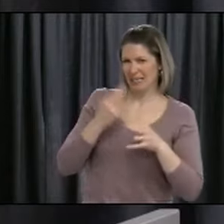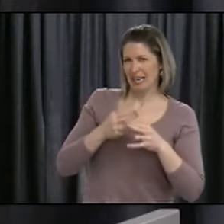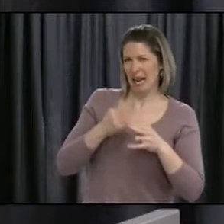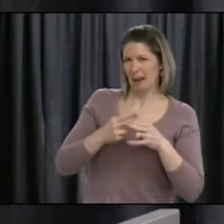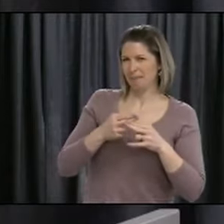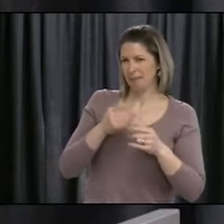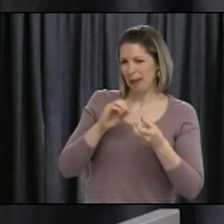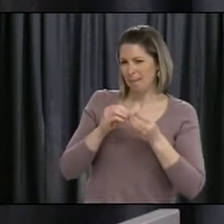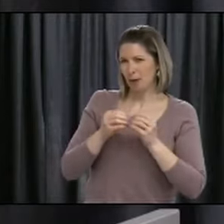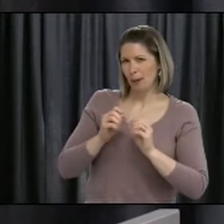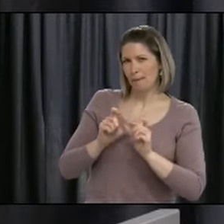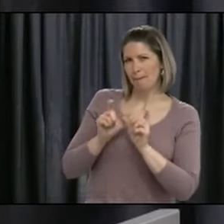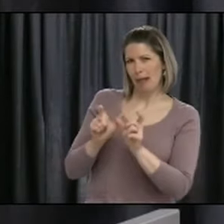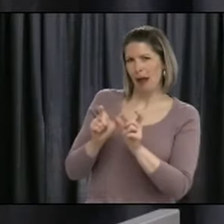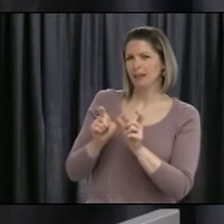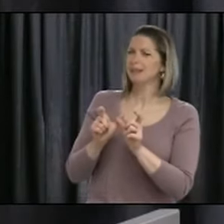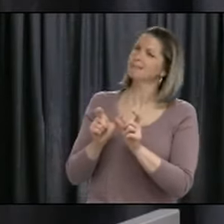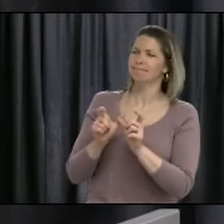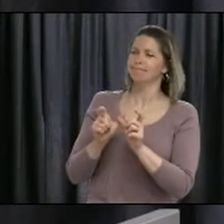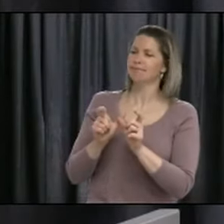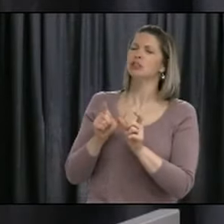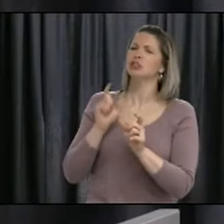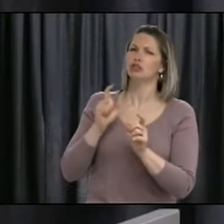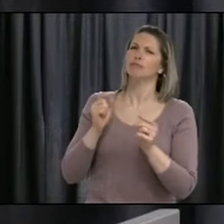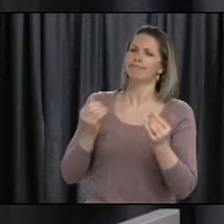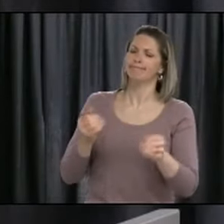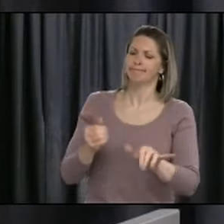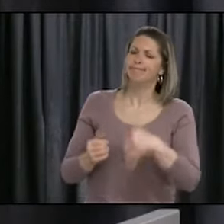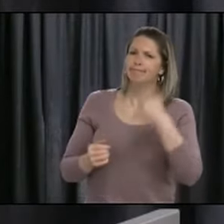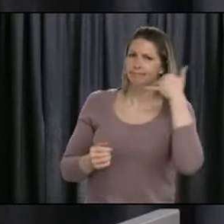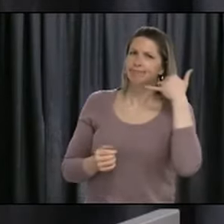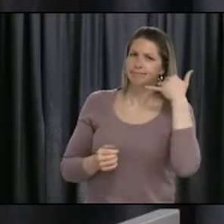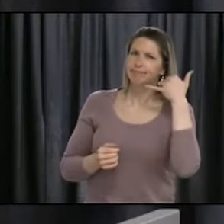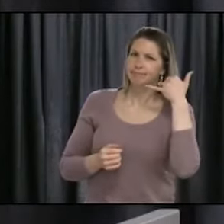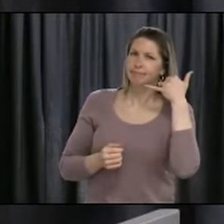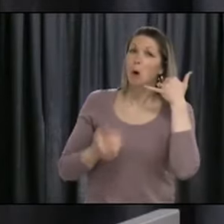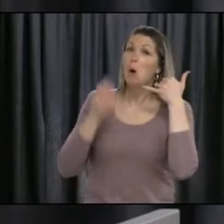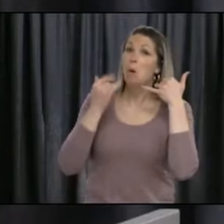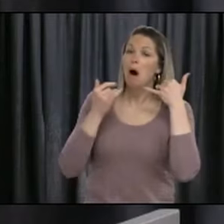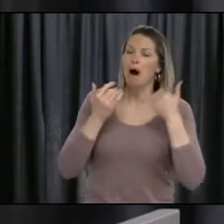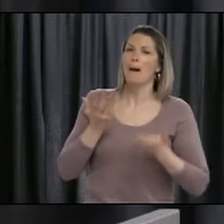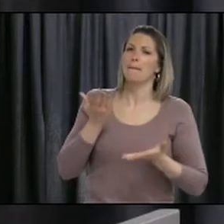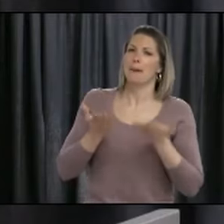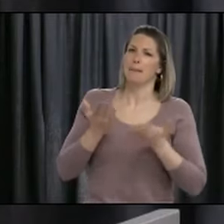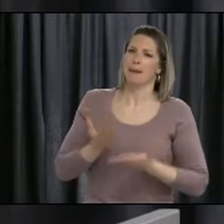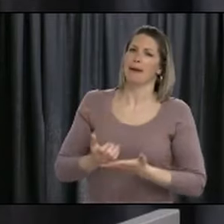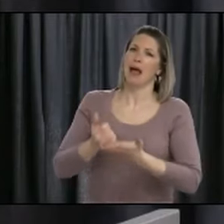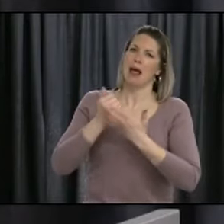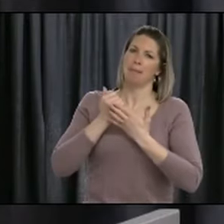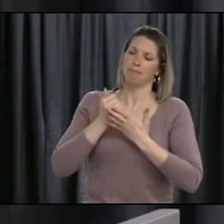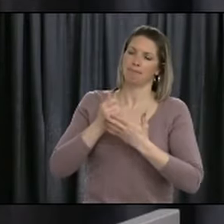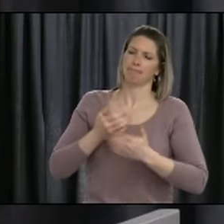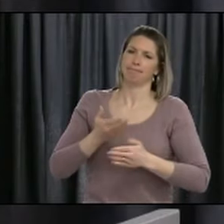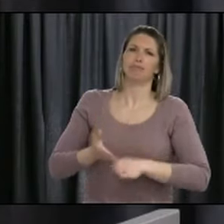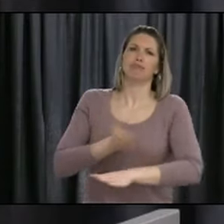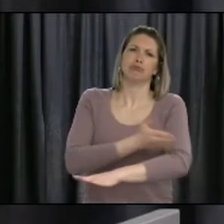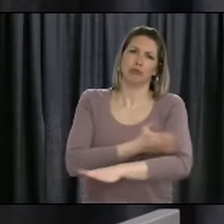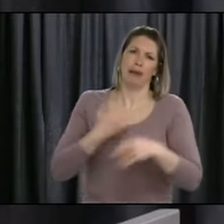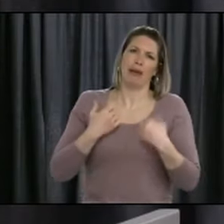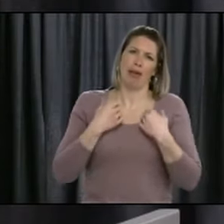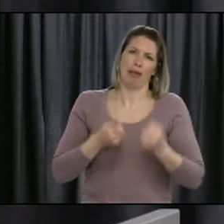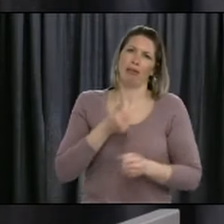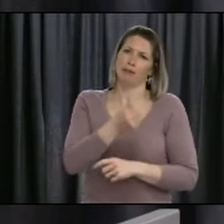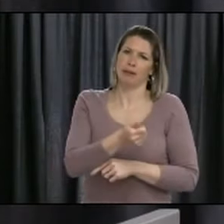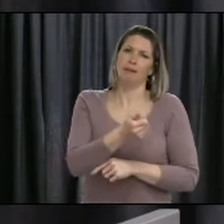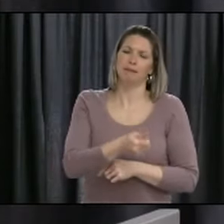recognize, that may be the help you're looking for. Dr. Fitzgerald referenced one of the key pieces about moving